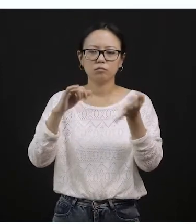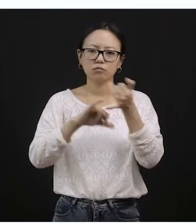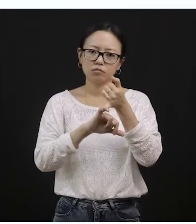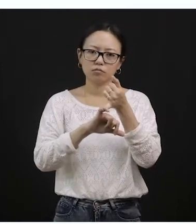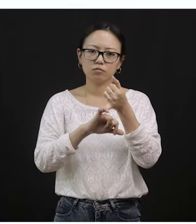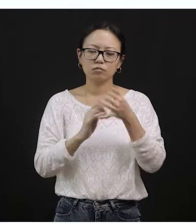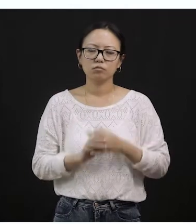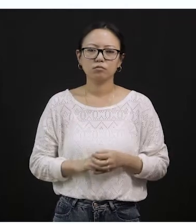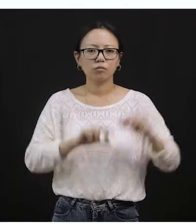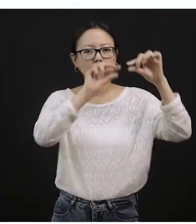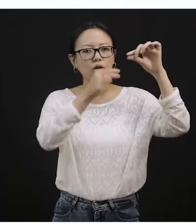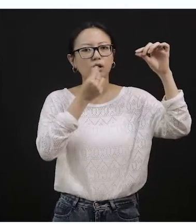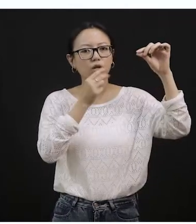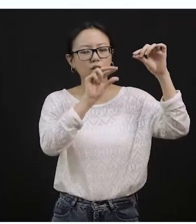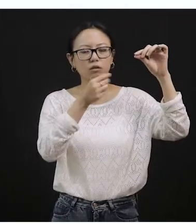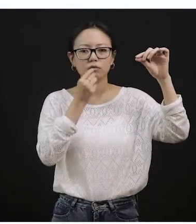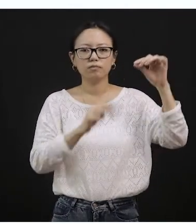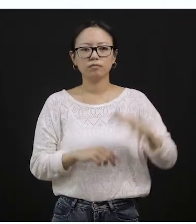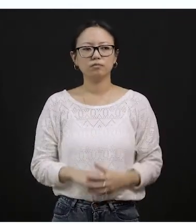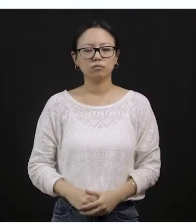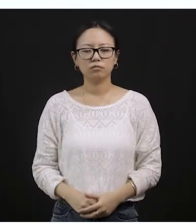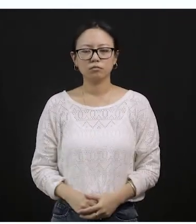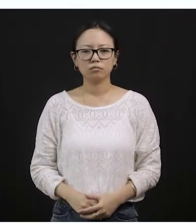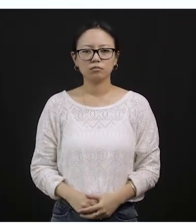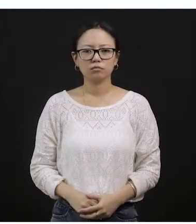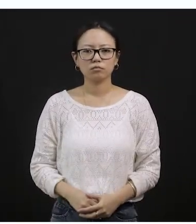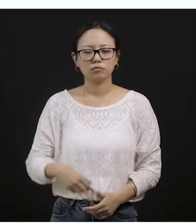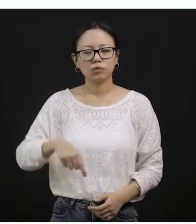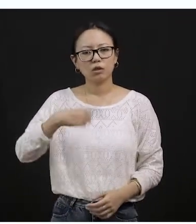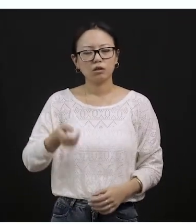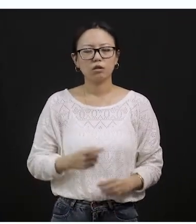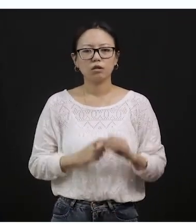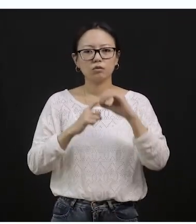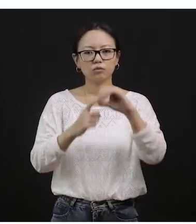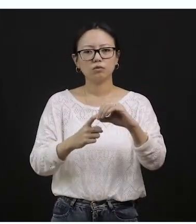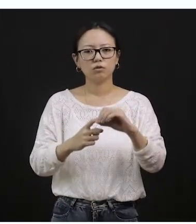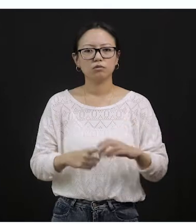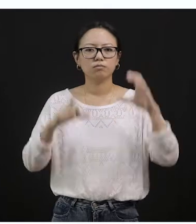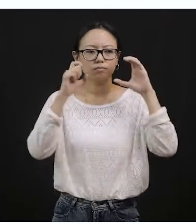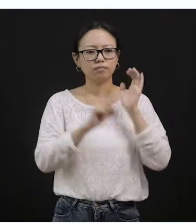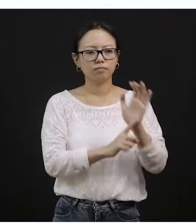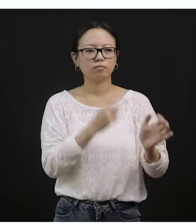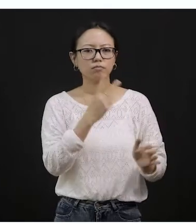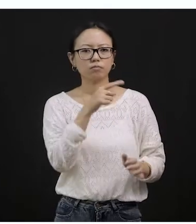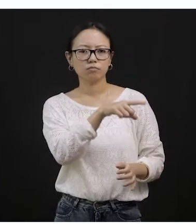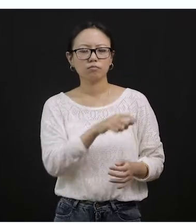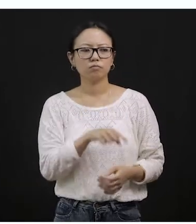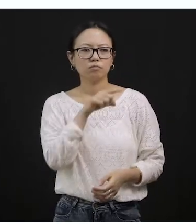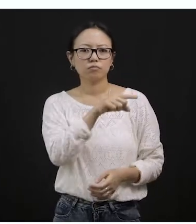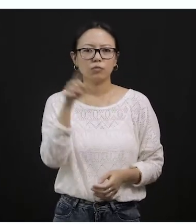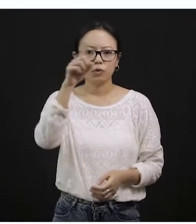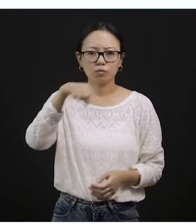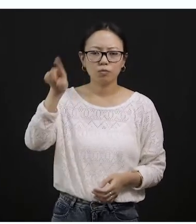E S. Grapes. Yeah? Alright. Now the next question is look at the picture. It is red in color, it is